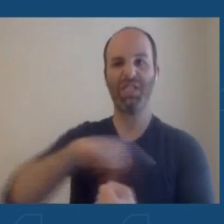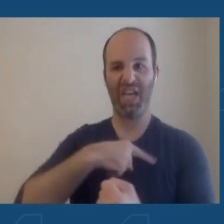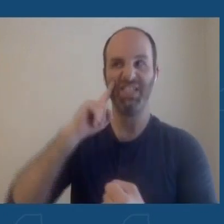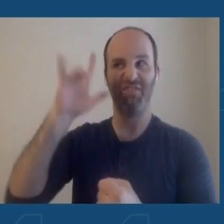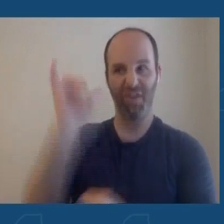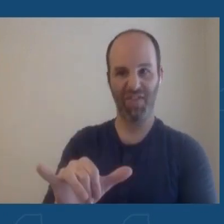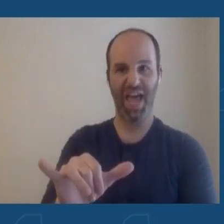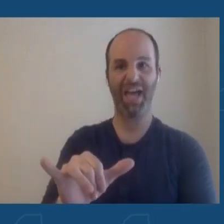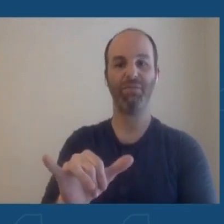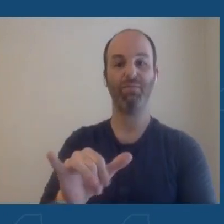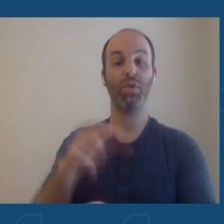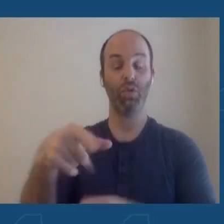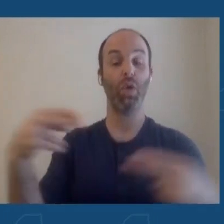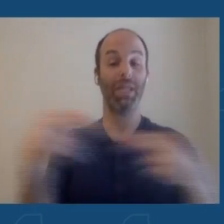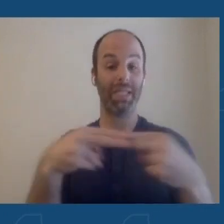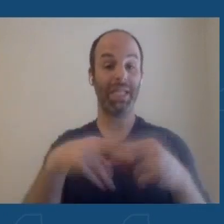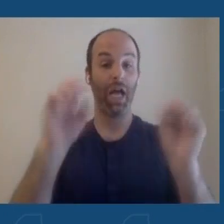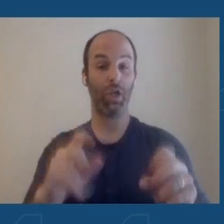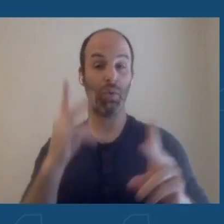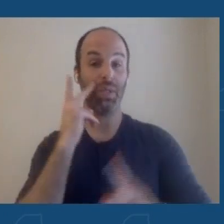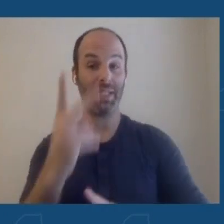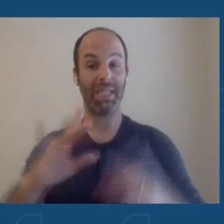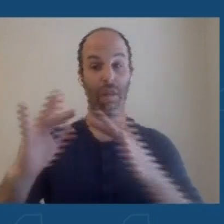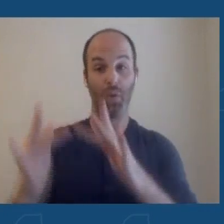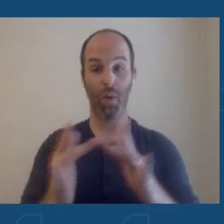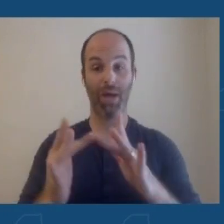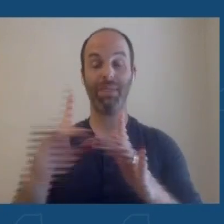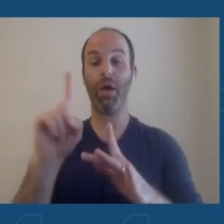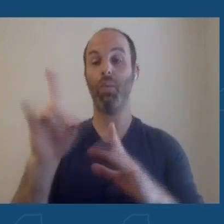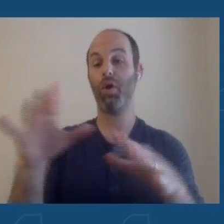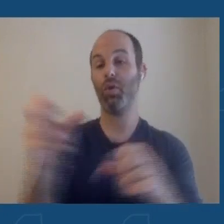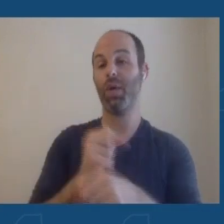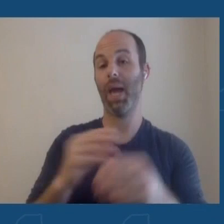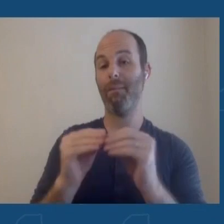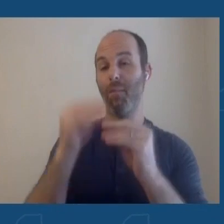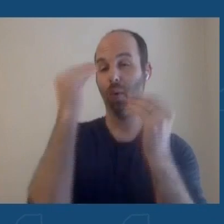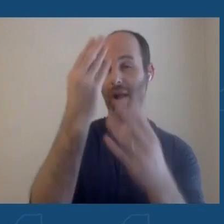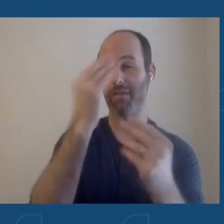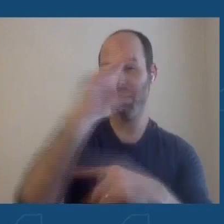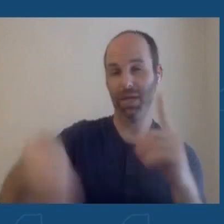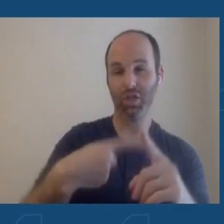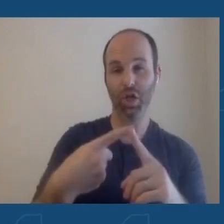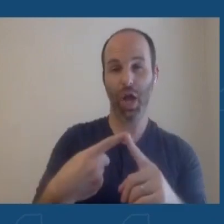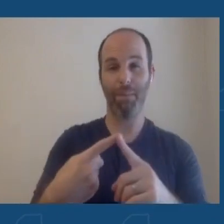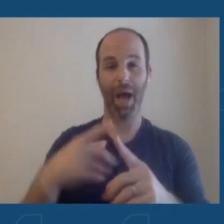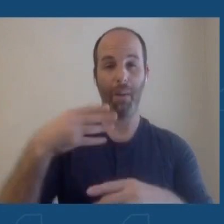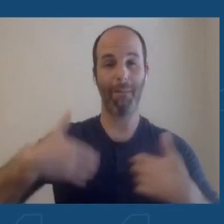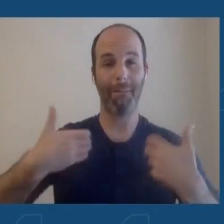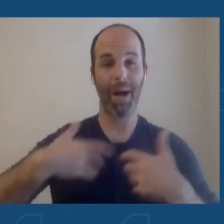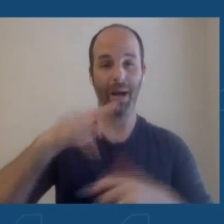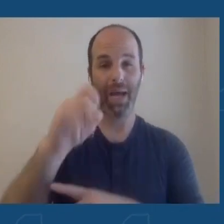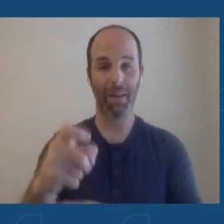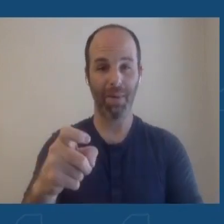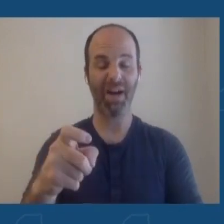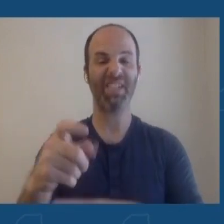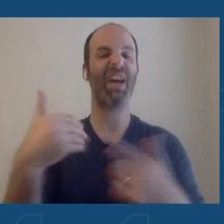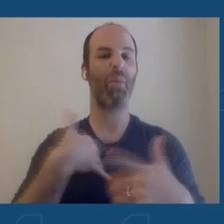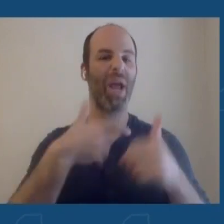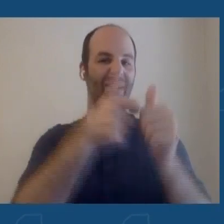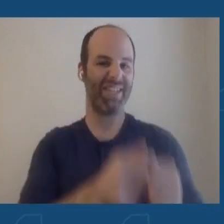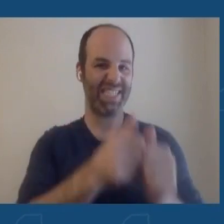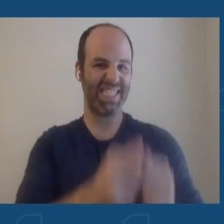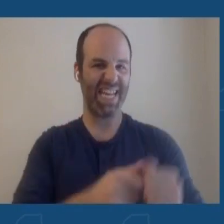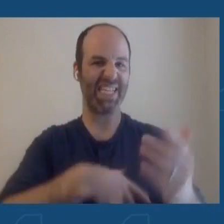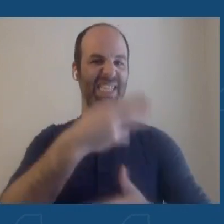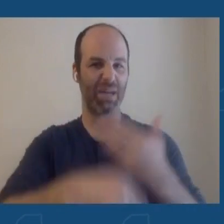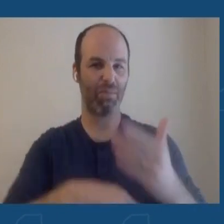the slide here you can see the website where you can get more information about monkeypox, and we have a texting program that people can